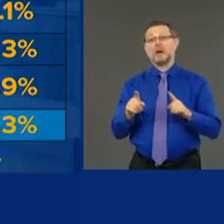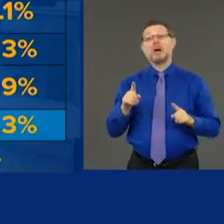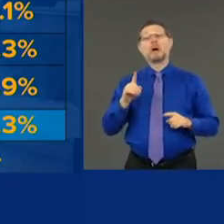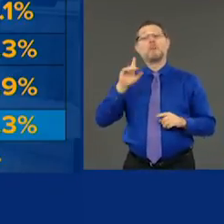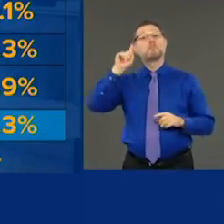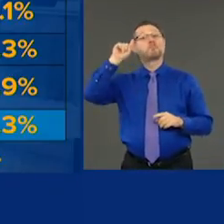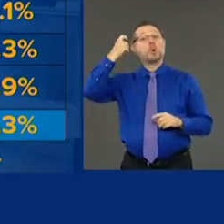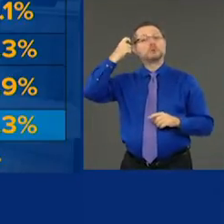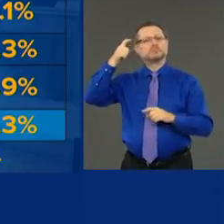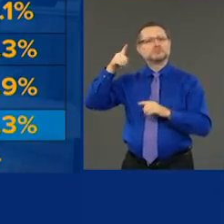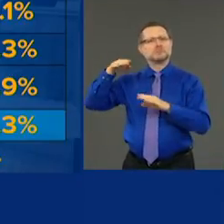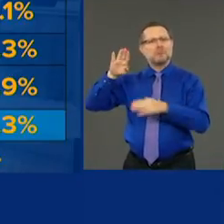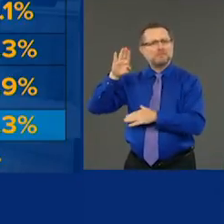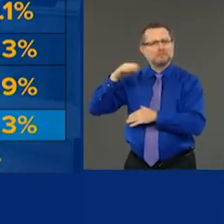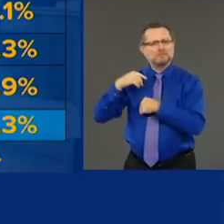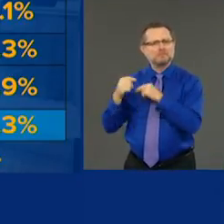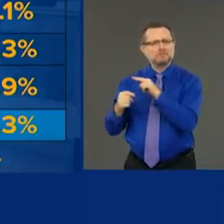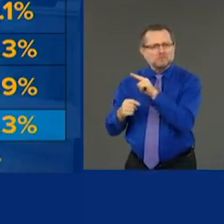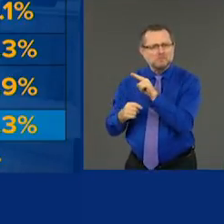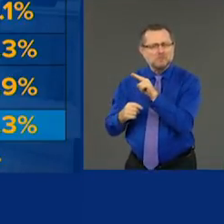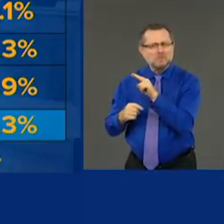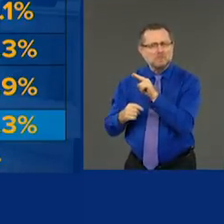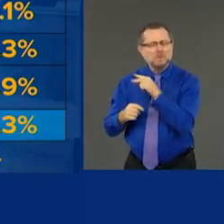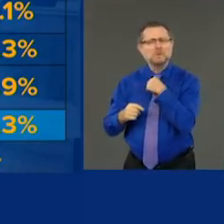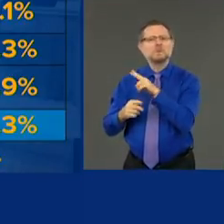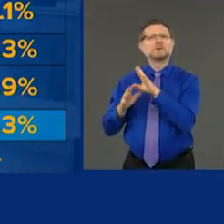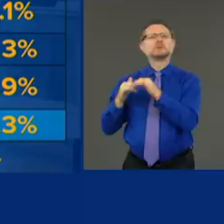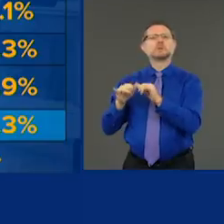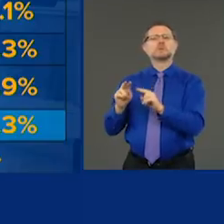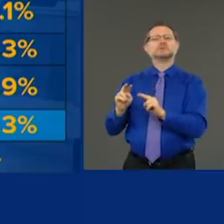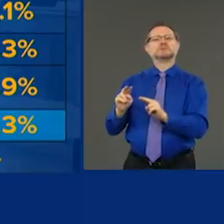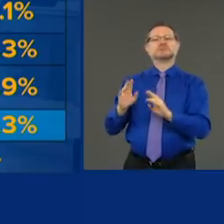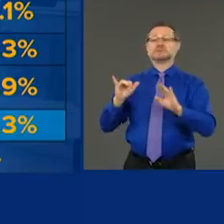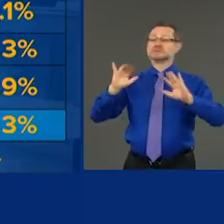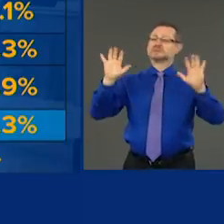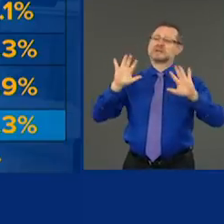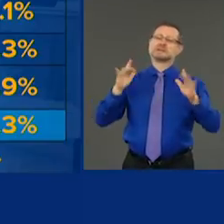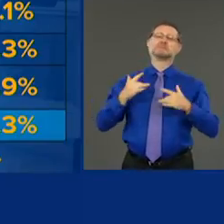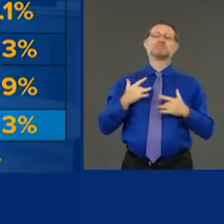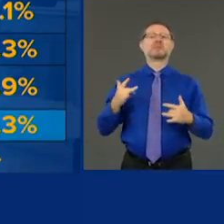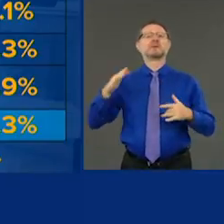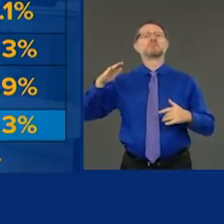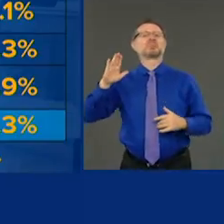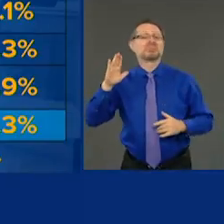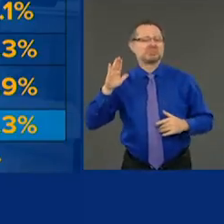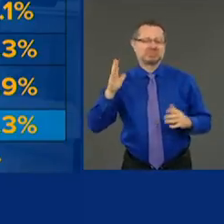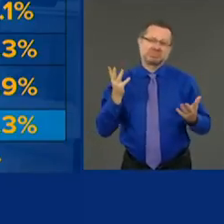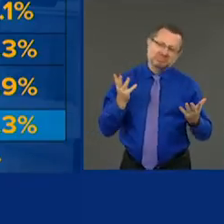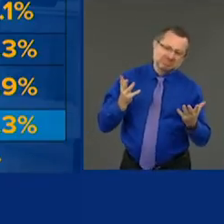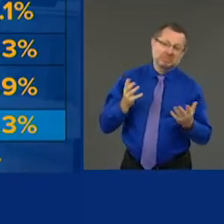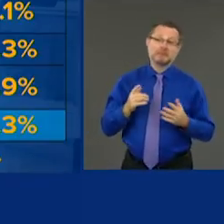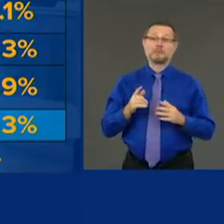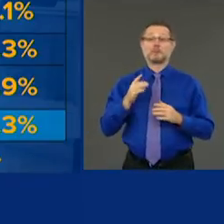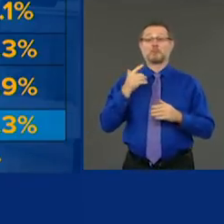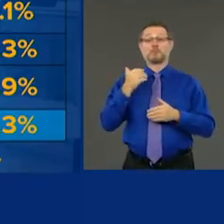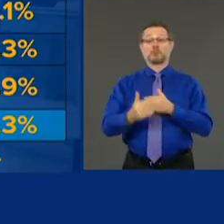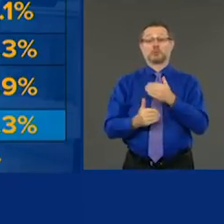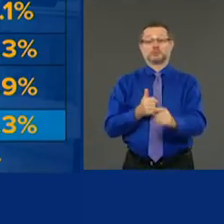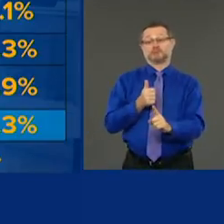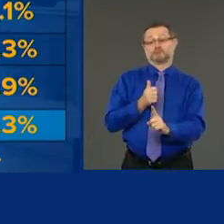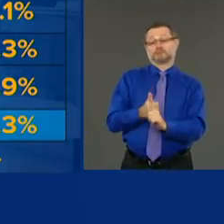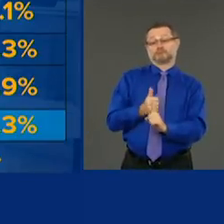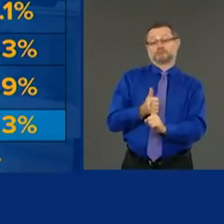Sundays we often tend to get slight deviations. But the progress is all very good.